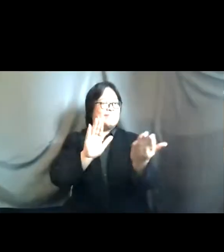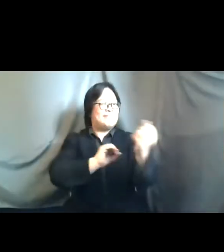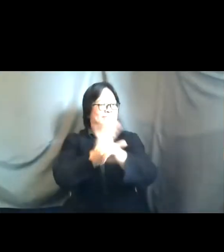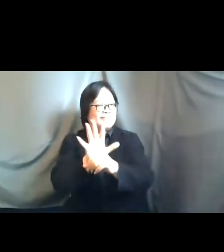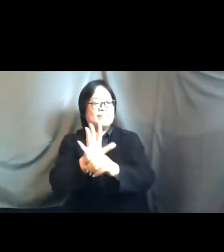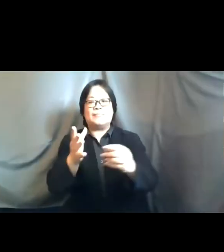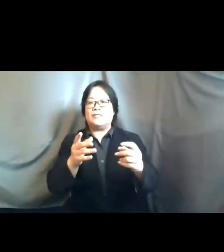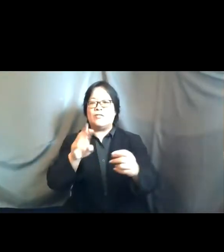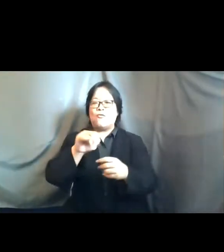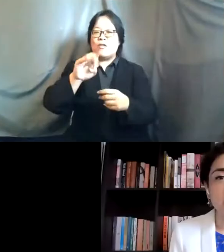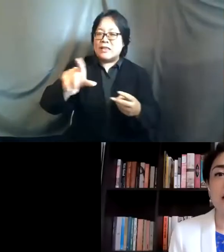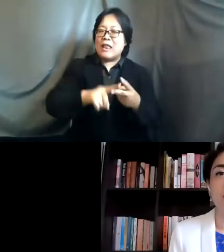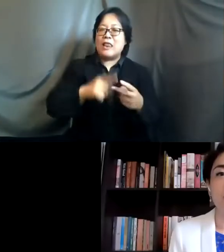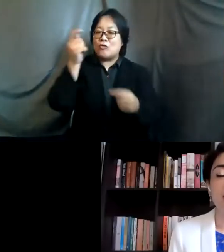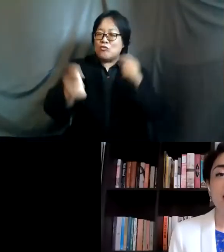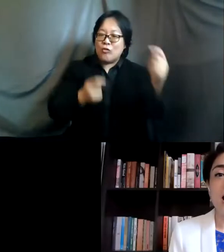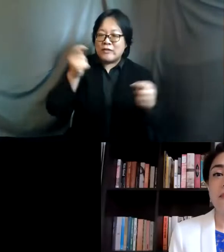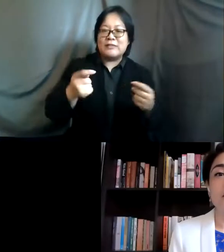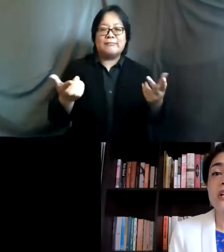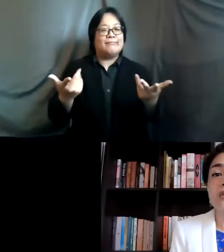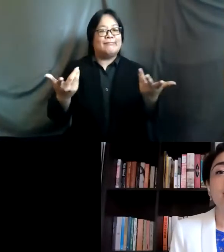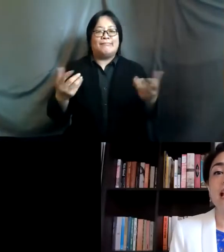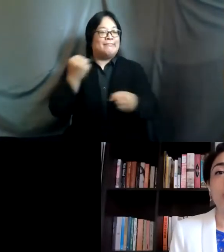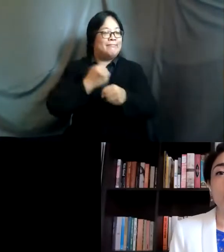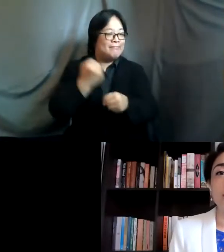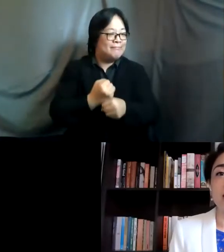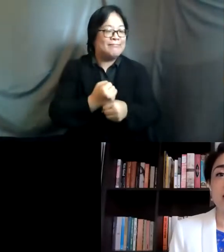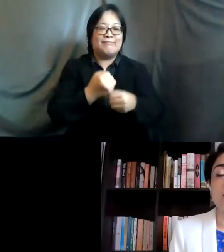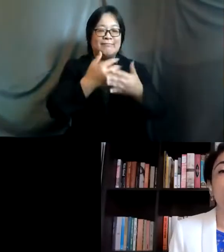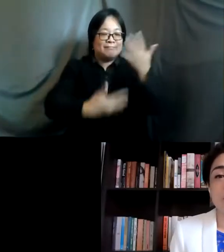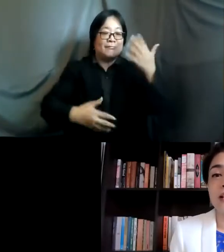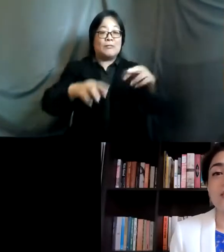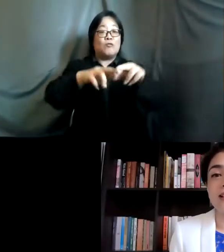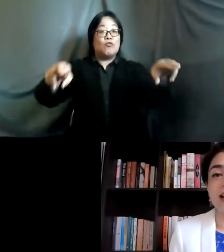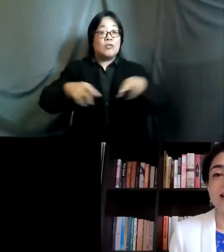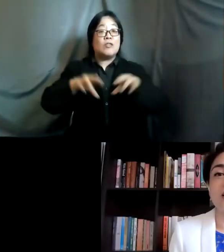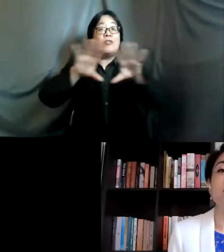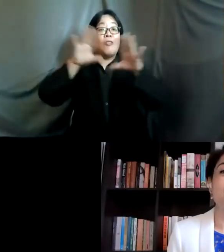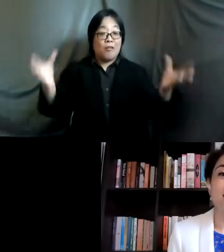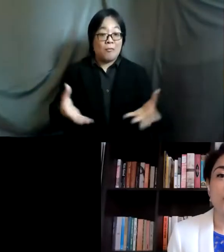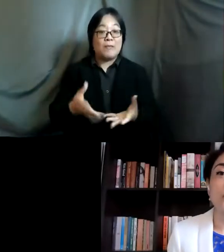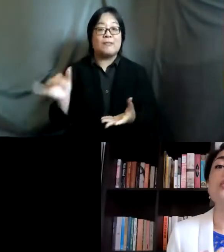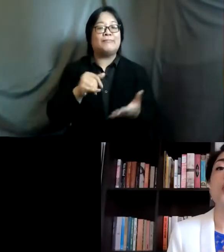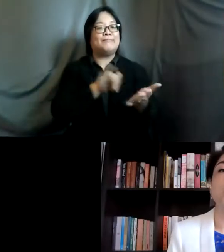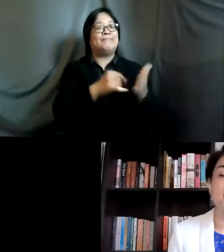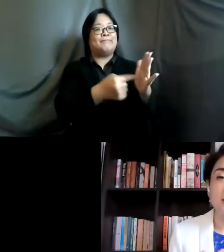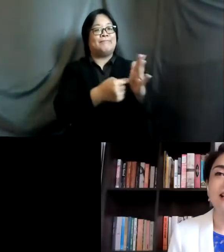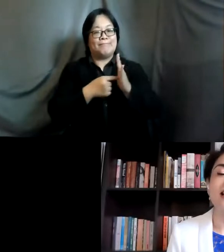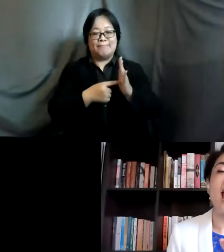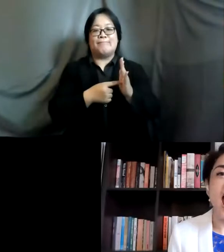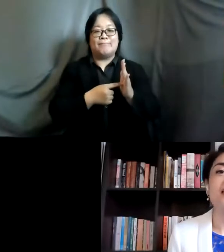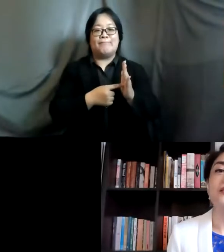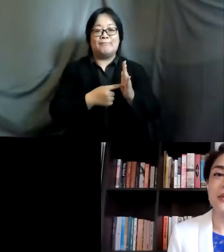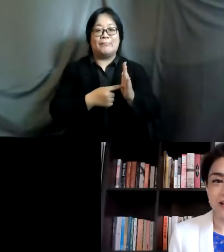related industries the informally employed regionally and globally this also does resonate such statistics will show up